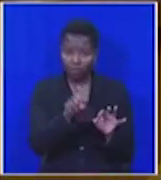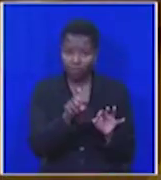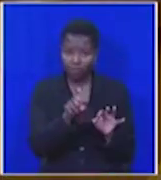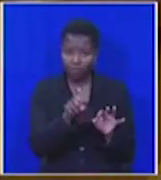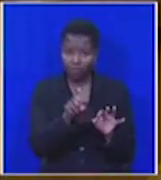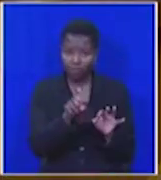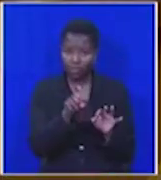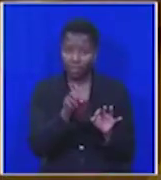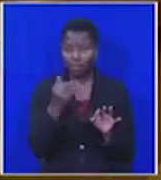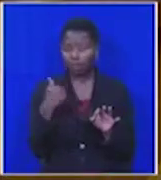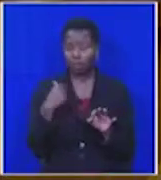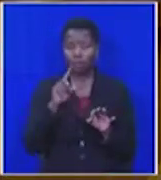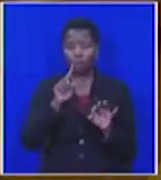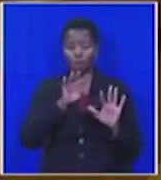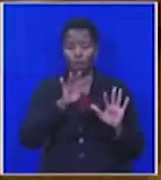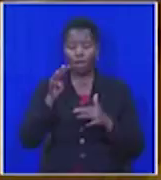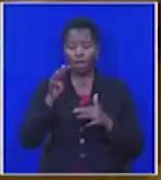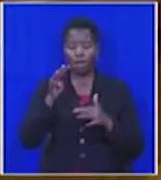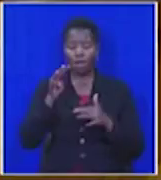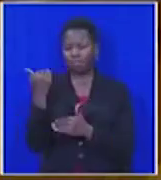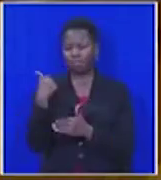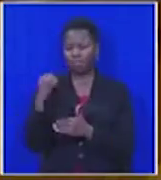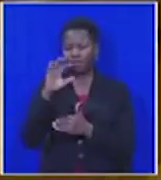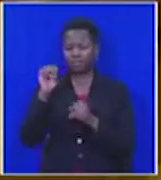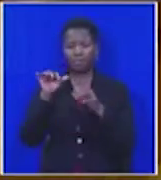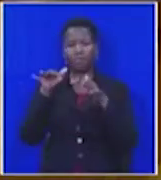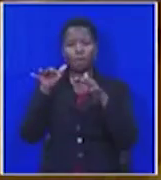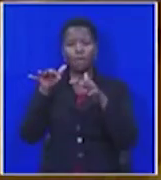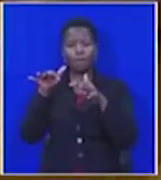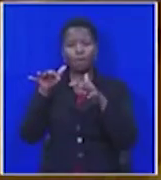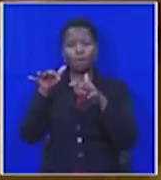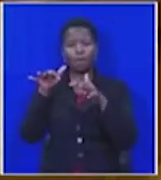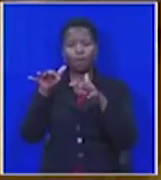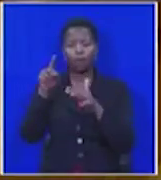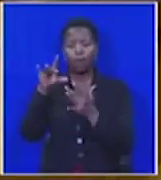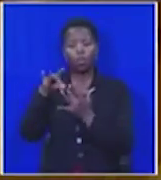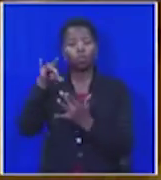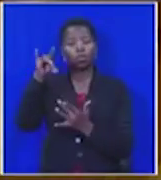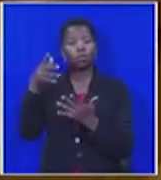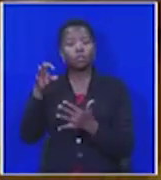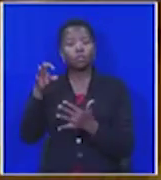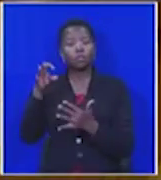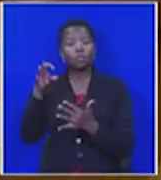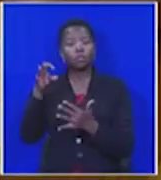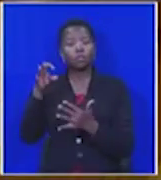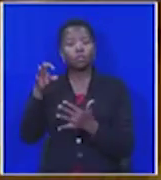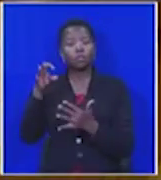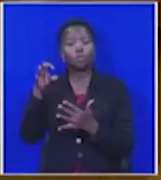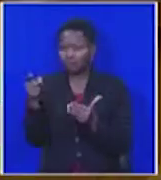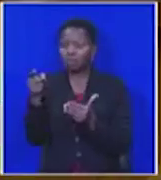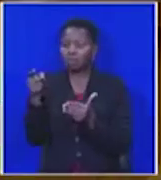In 1994, the people of South Africa chose an accountable police service over a police force.